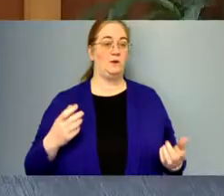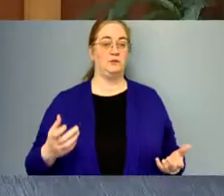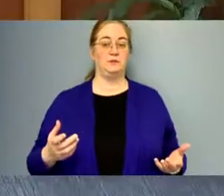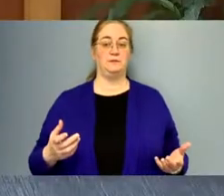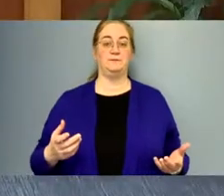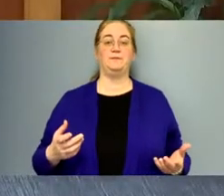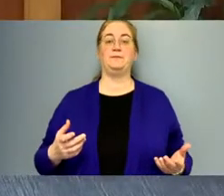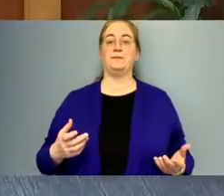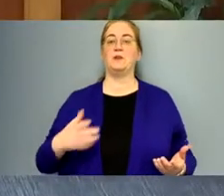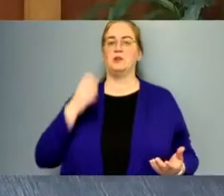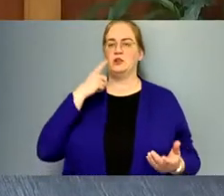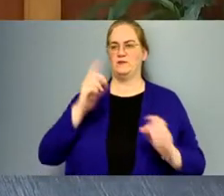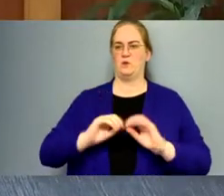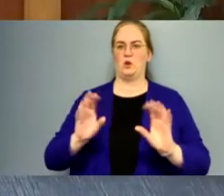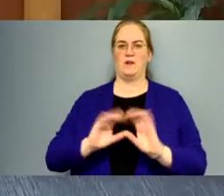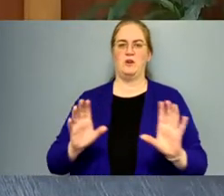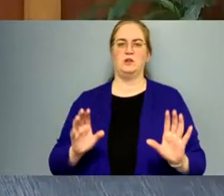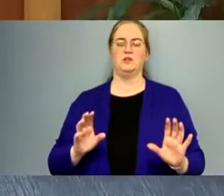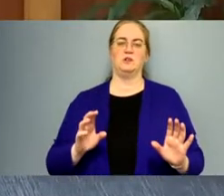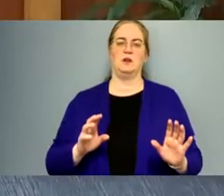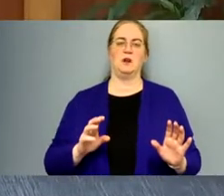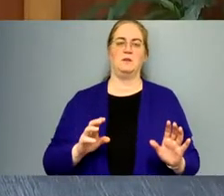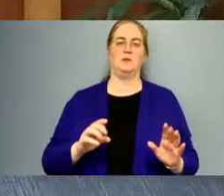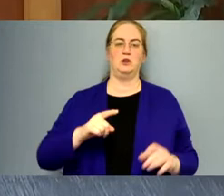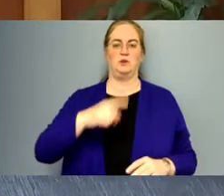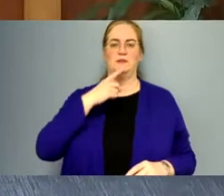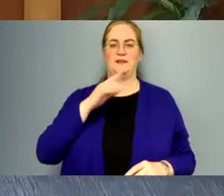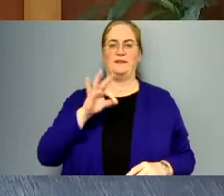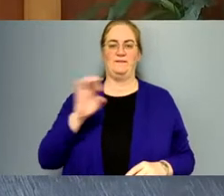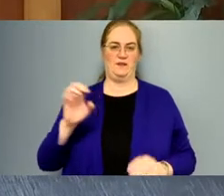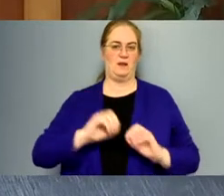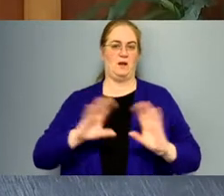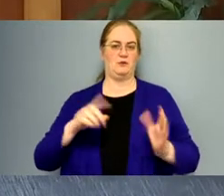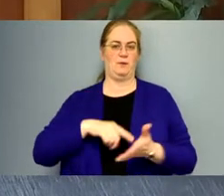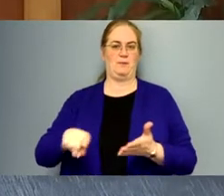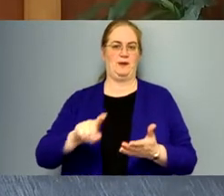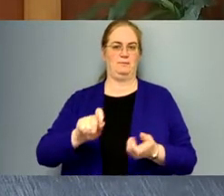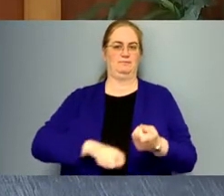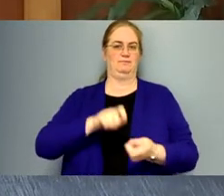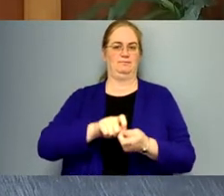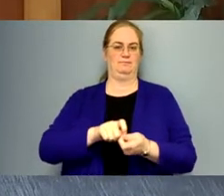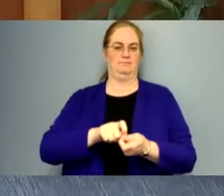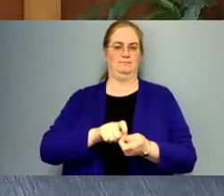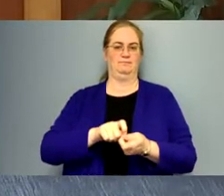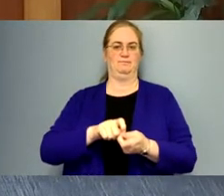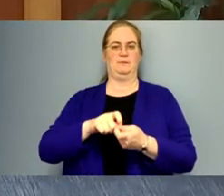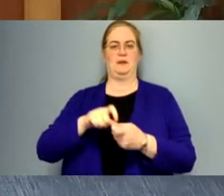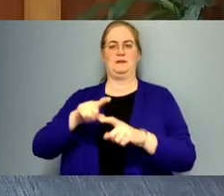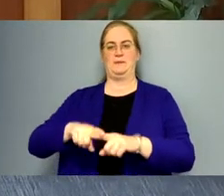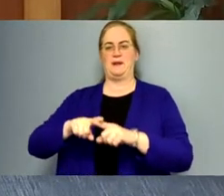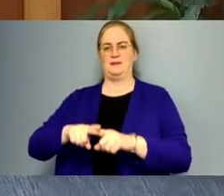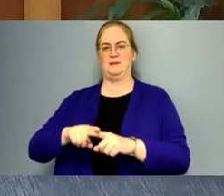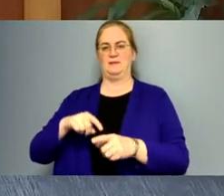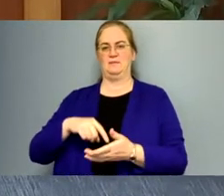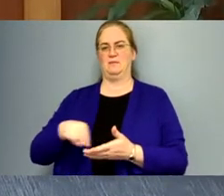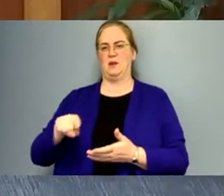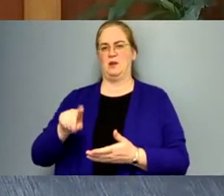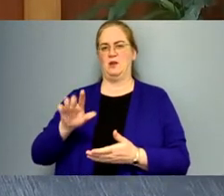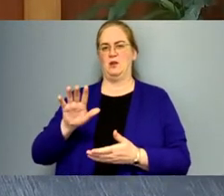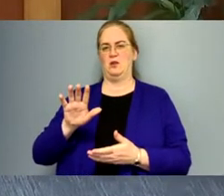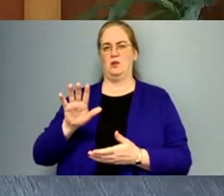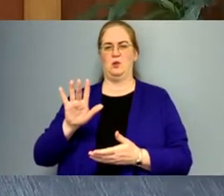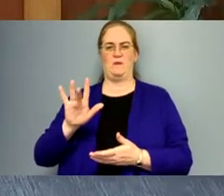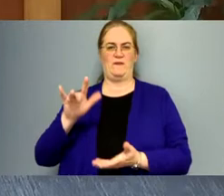So just for clarification, you said the fee, obviously they're paid a certain amount of fee, you know, dependency, they're given about a little under $25